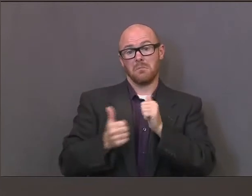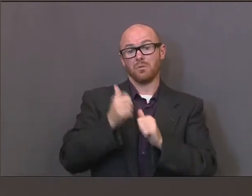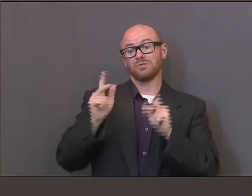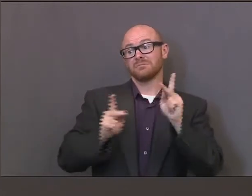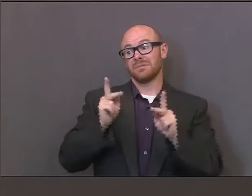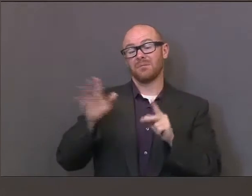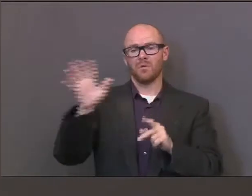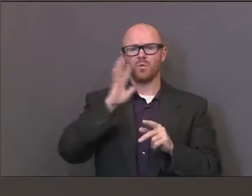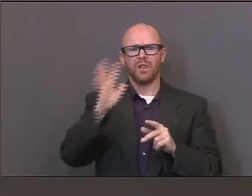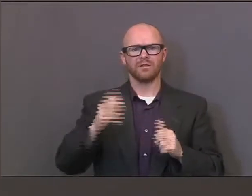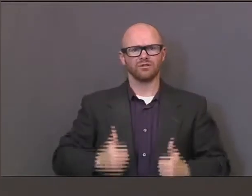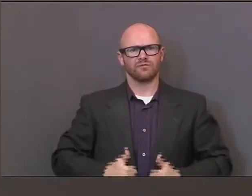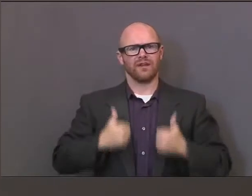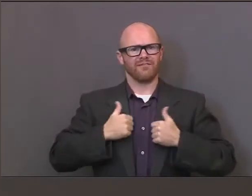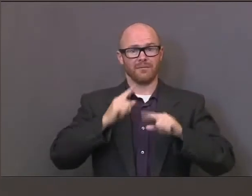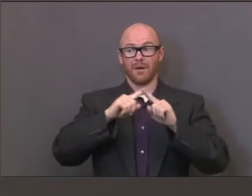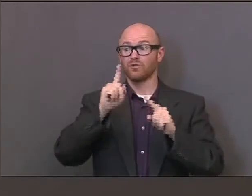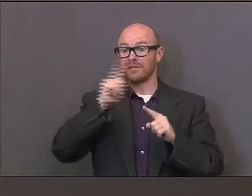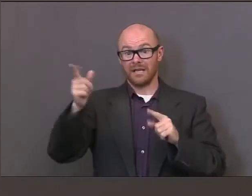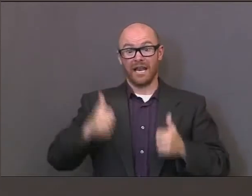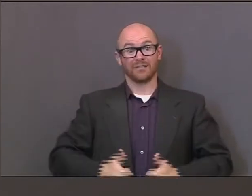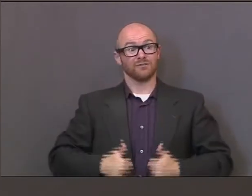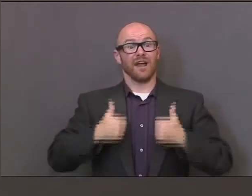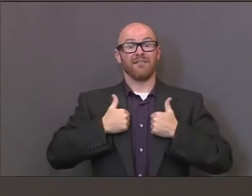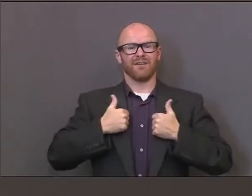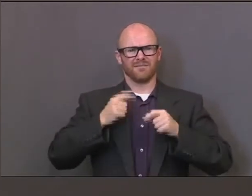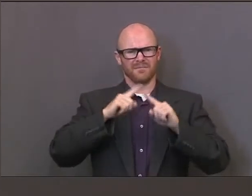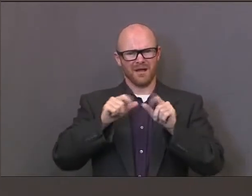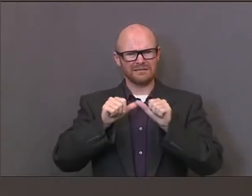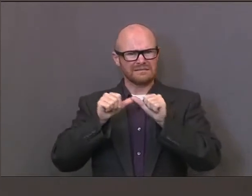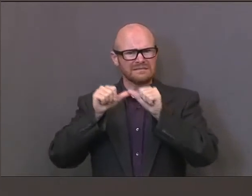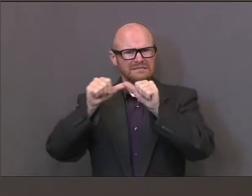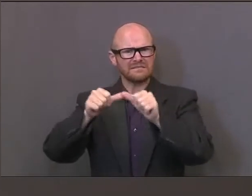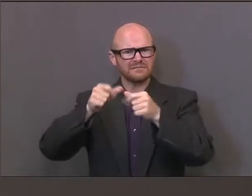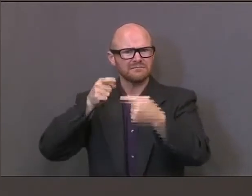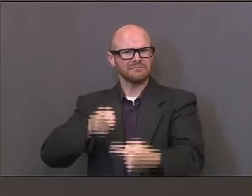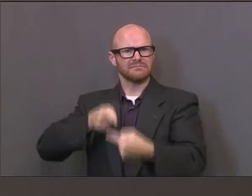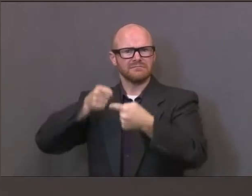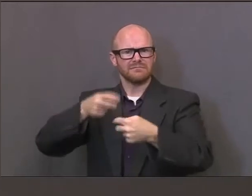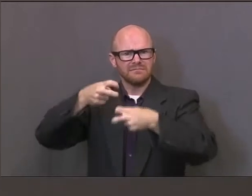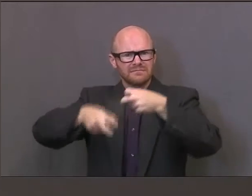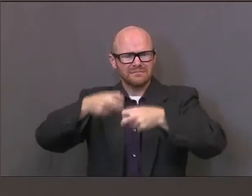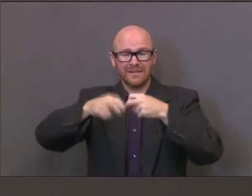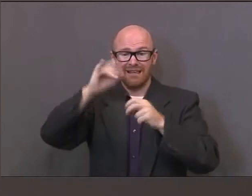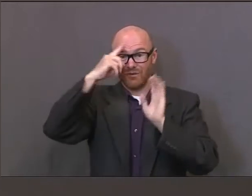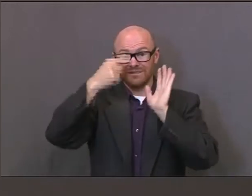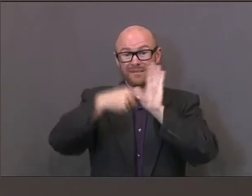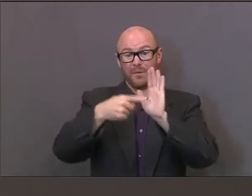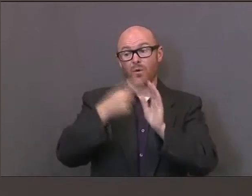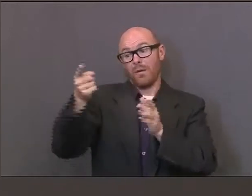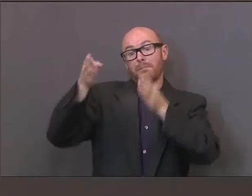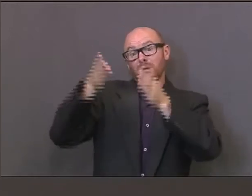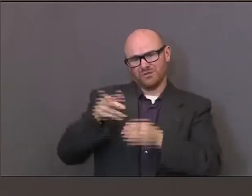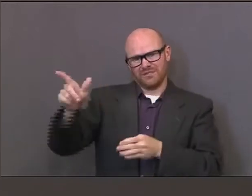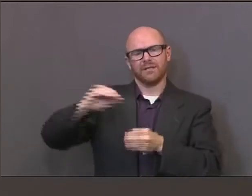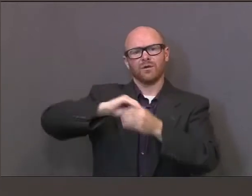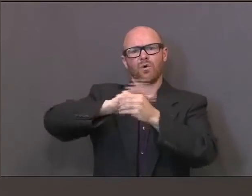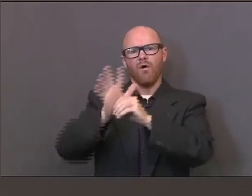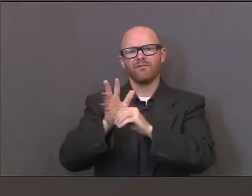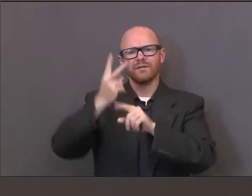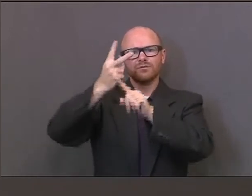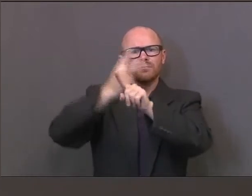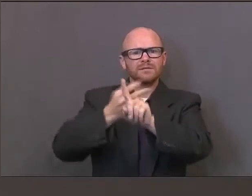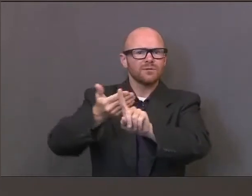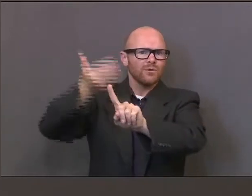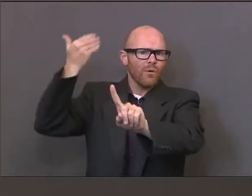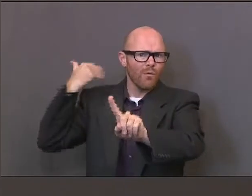effects are going to be. We do know people that still have fatigue two months later. We know people still have not gained